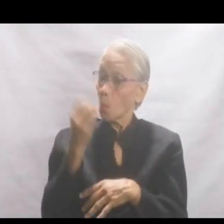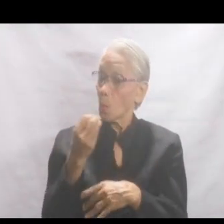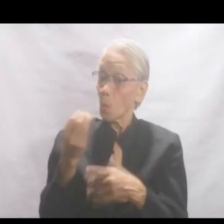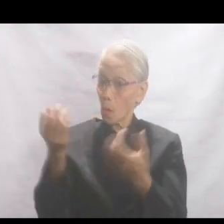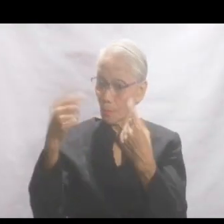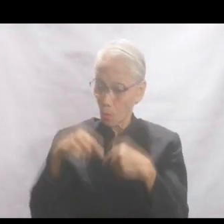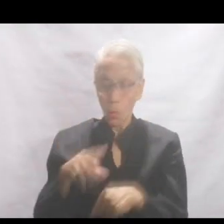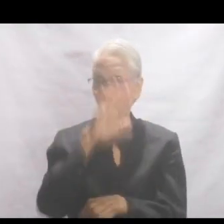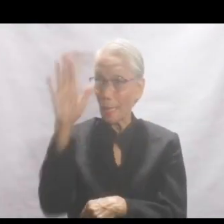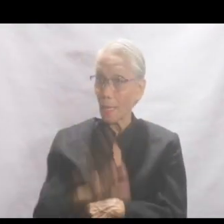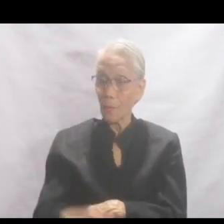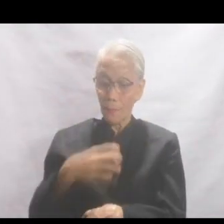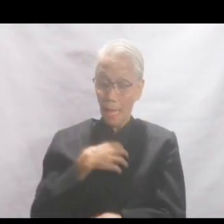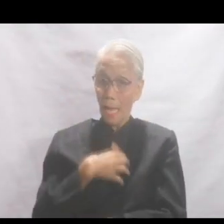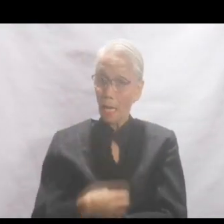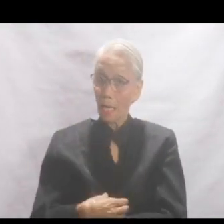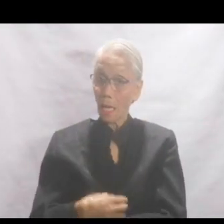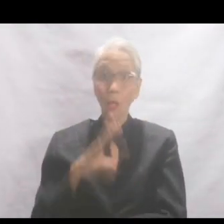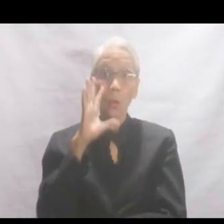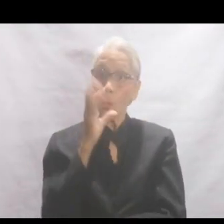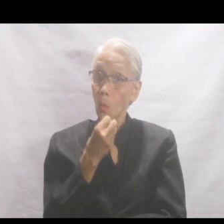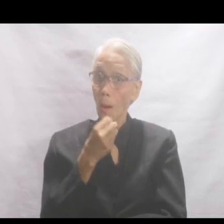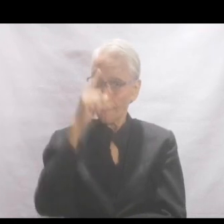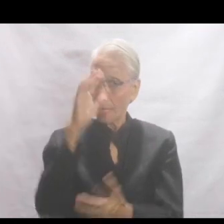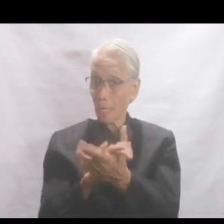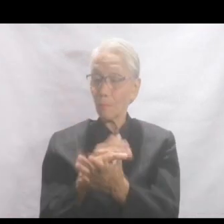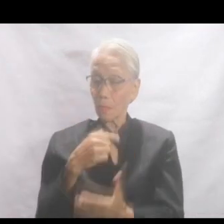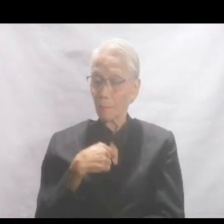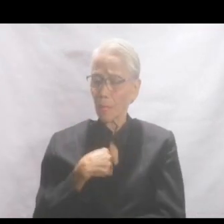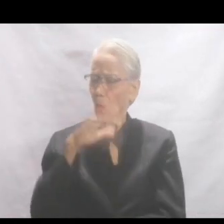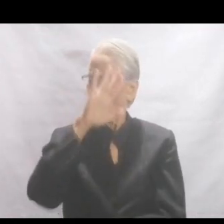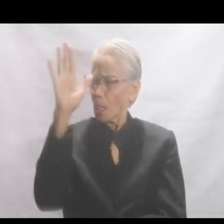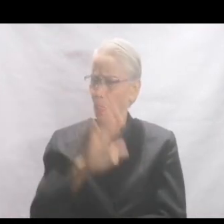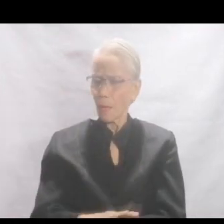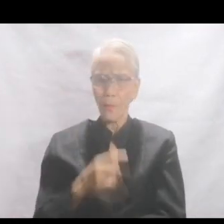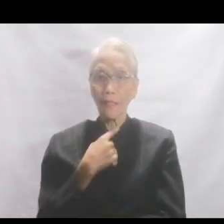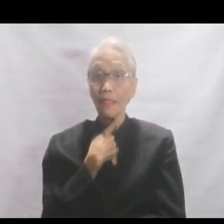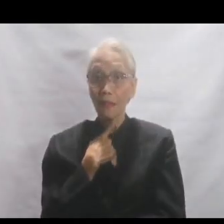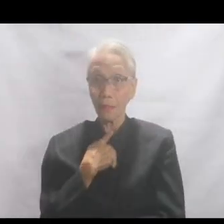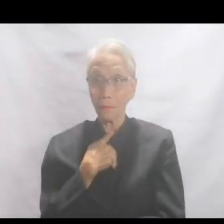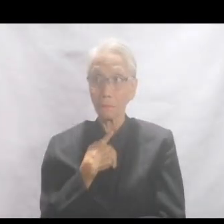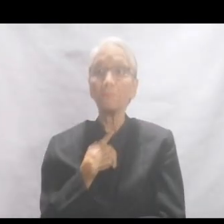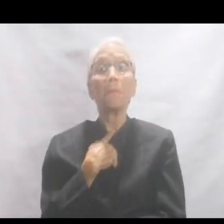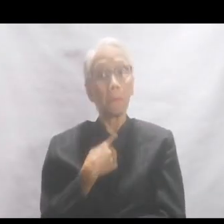will never hunger. And whoever believes in me will never thirst.